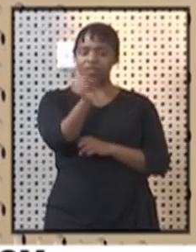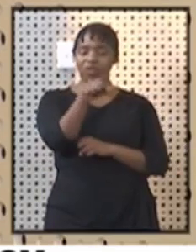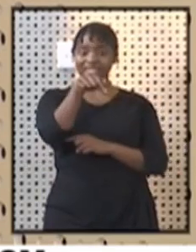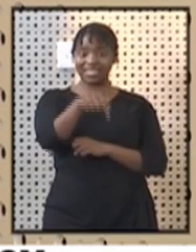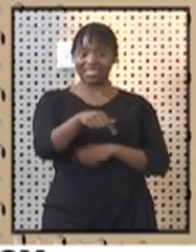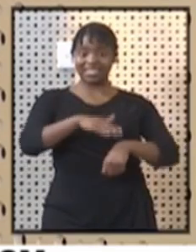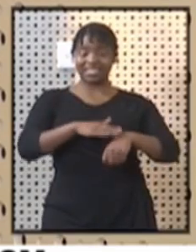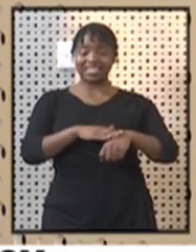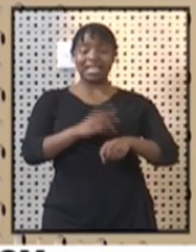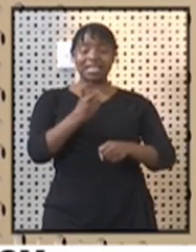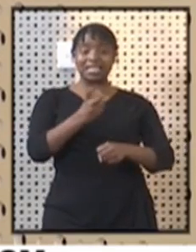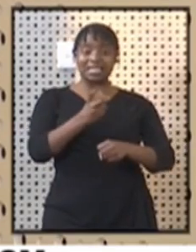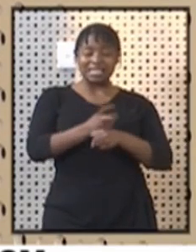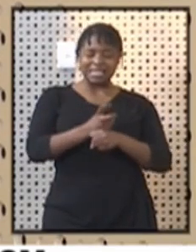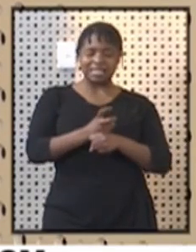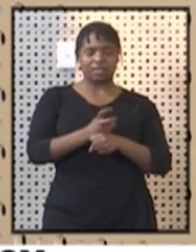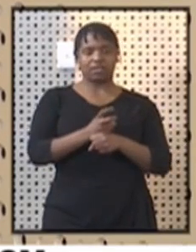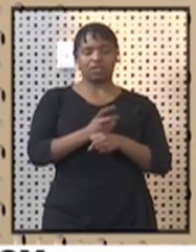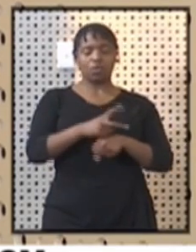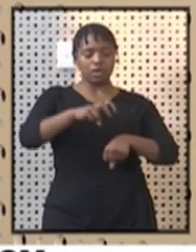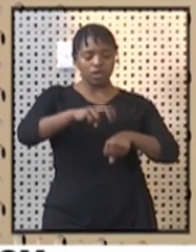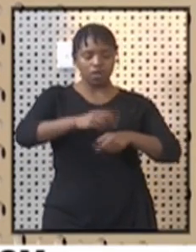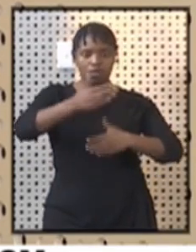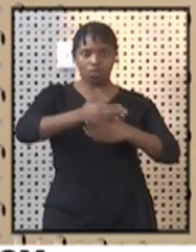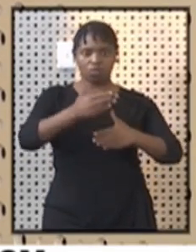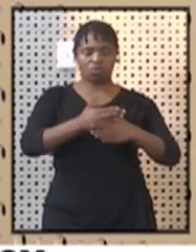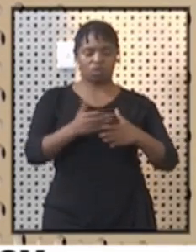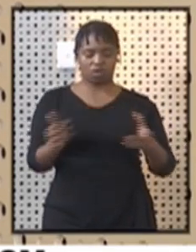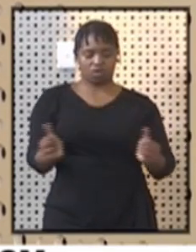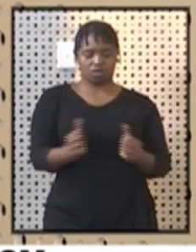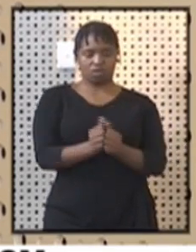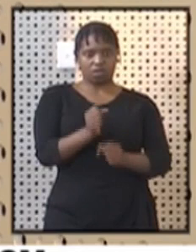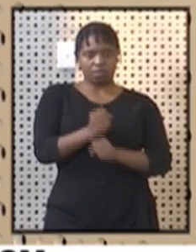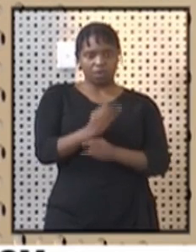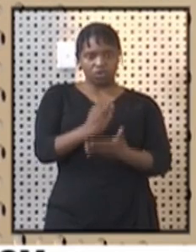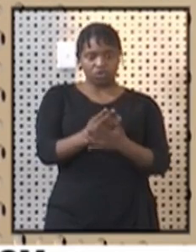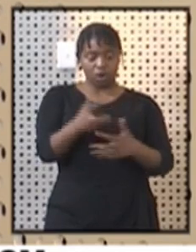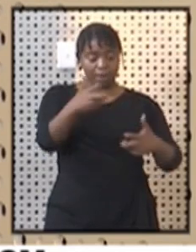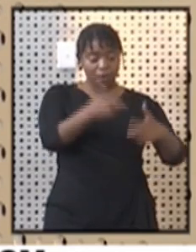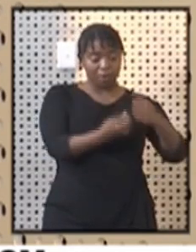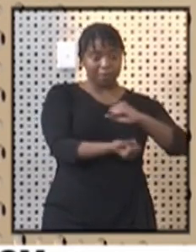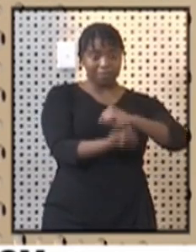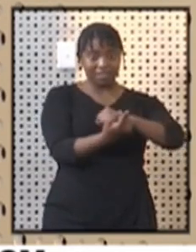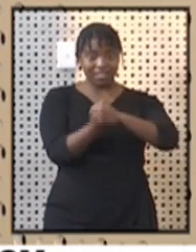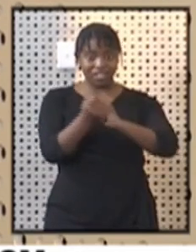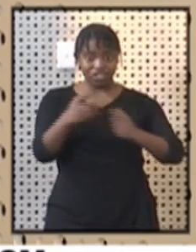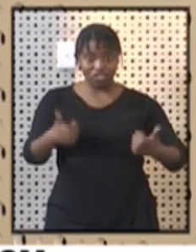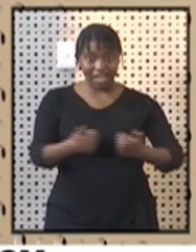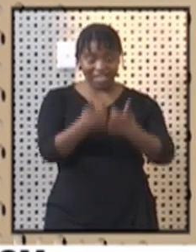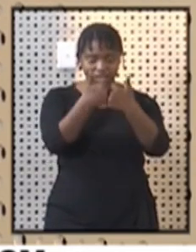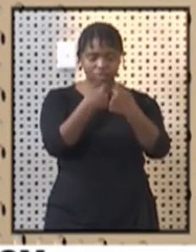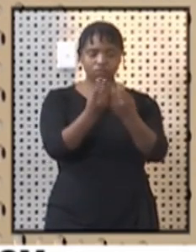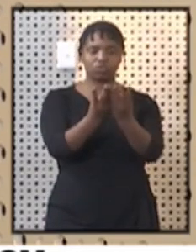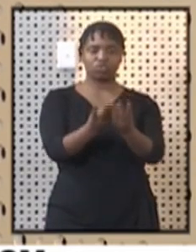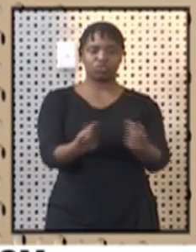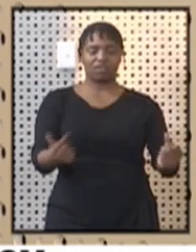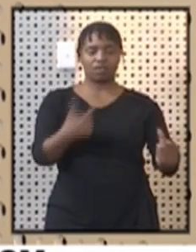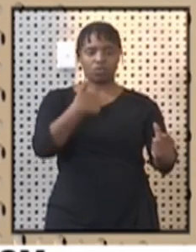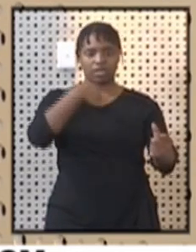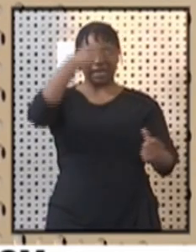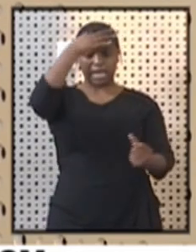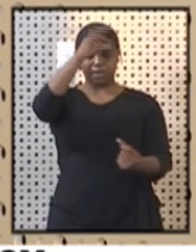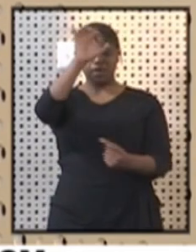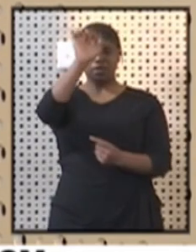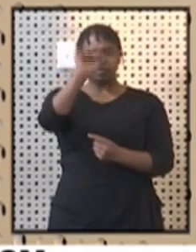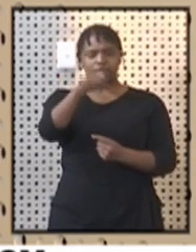demands that we work together to weather the storm going forward. As government, we continue to be seized with finding